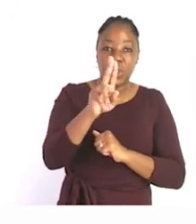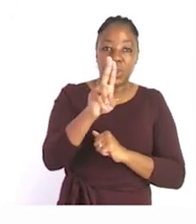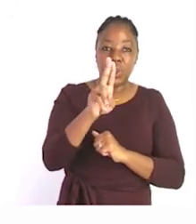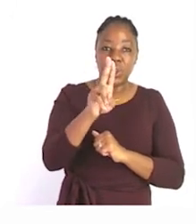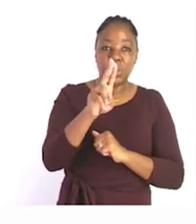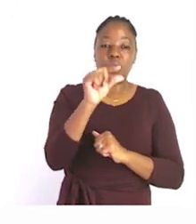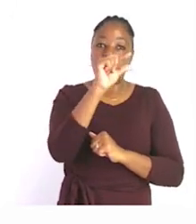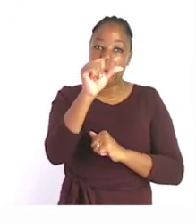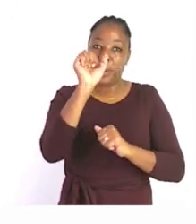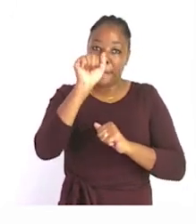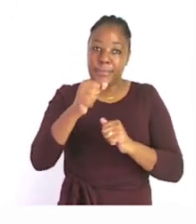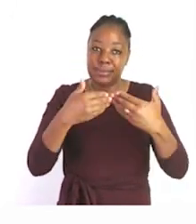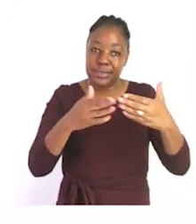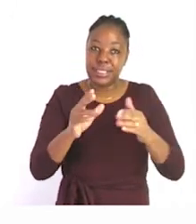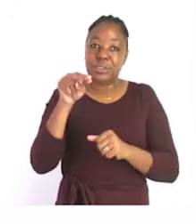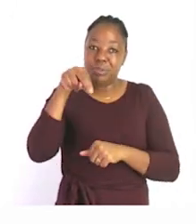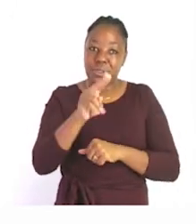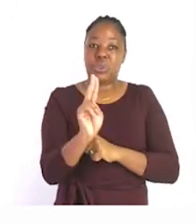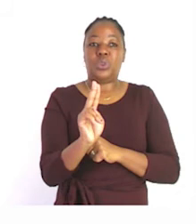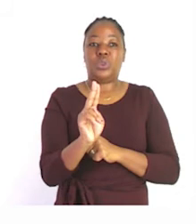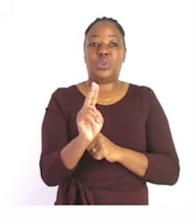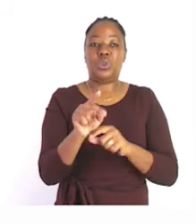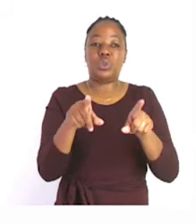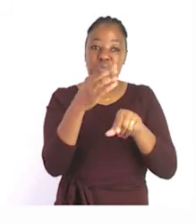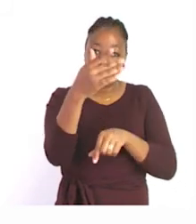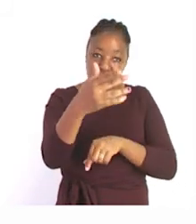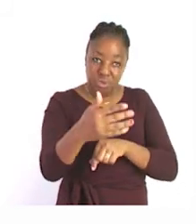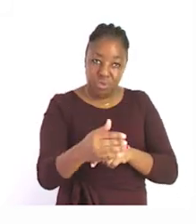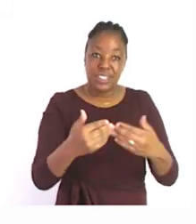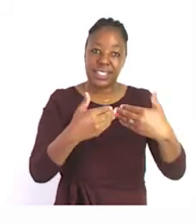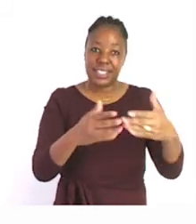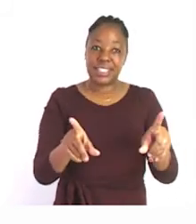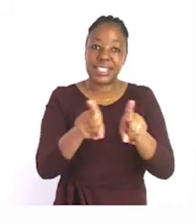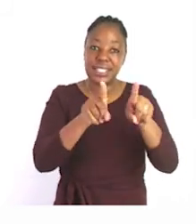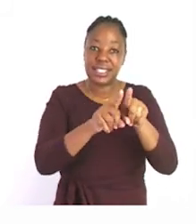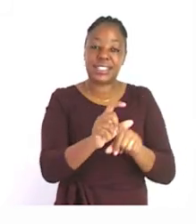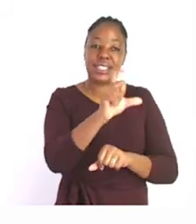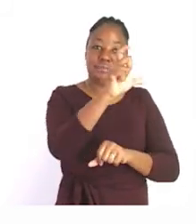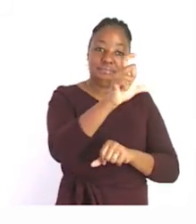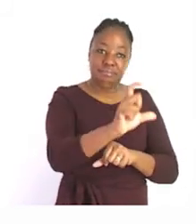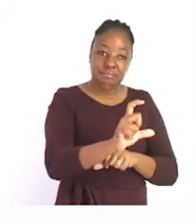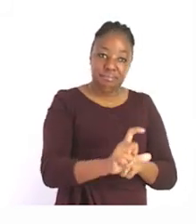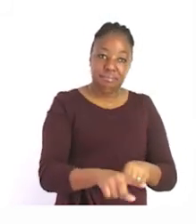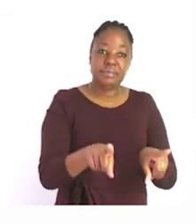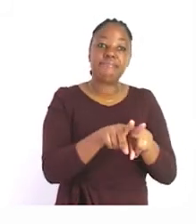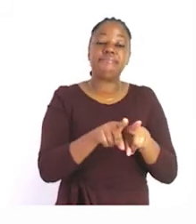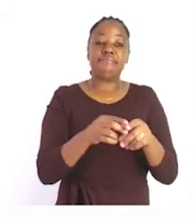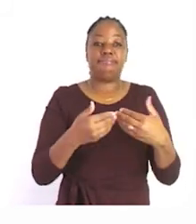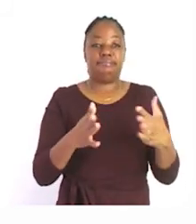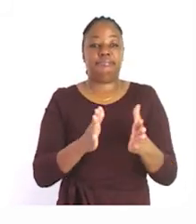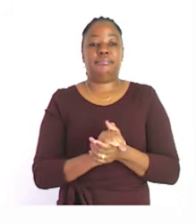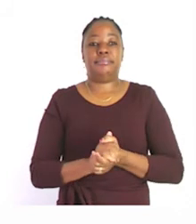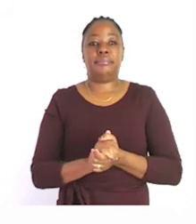your time think about the words you want to put on your poem before you write it and